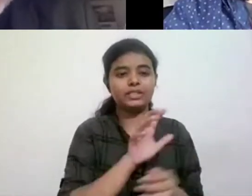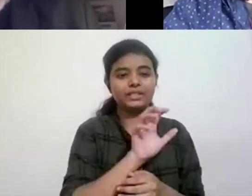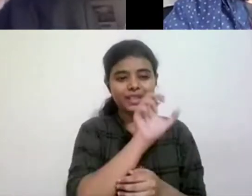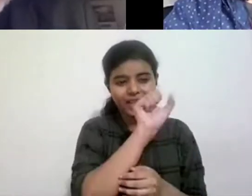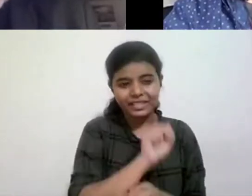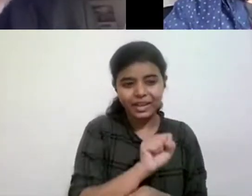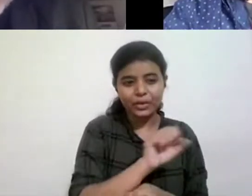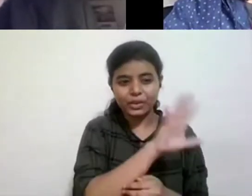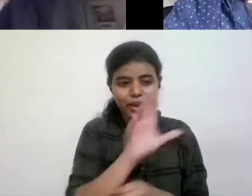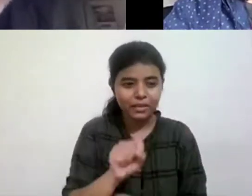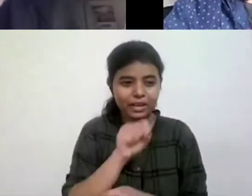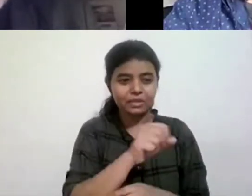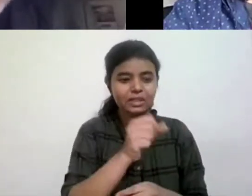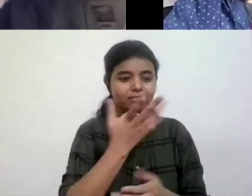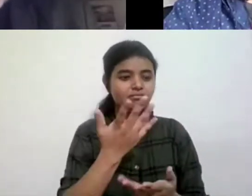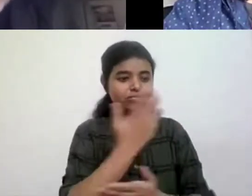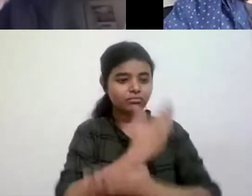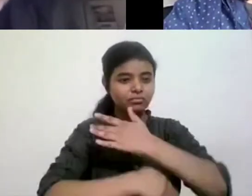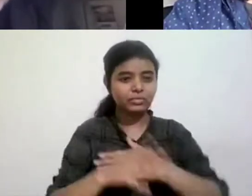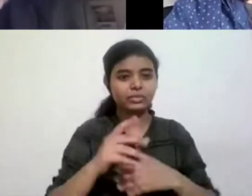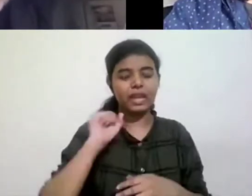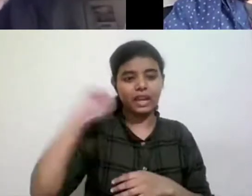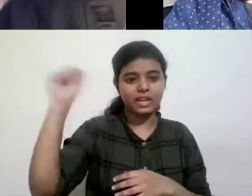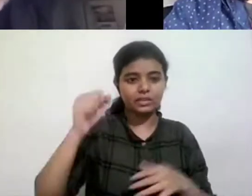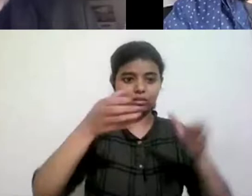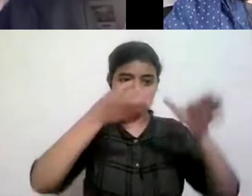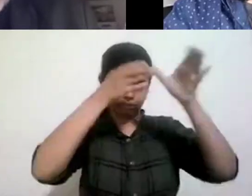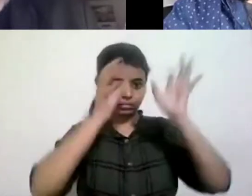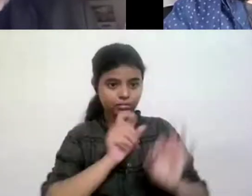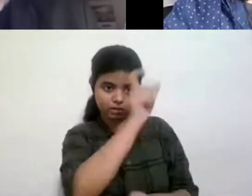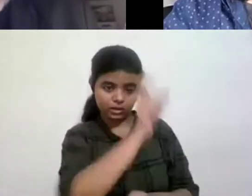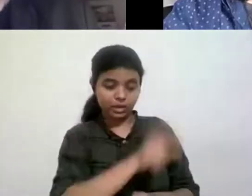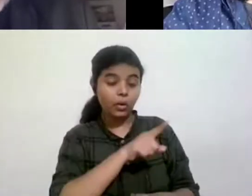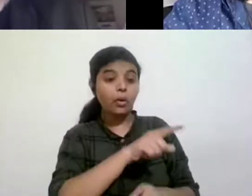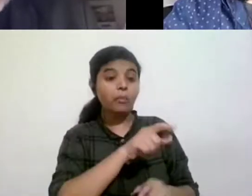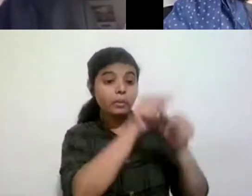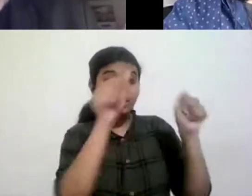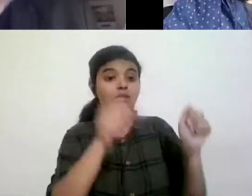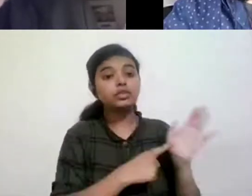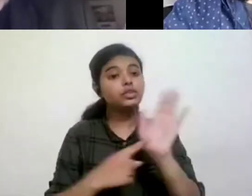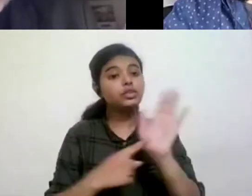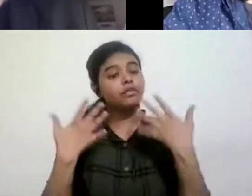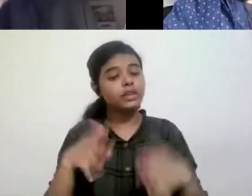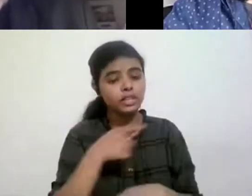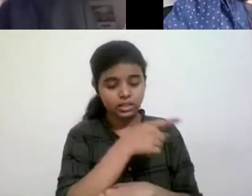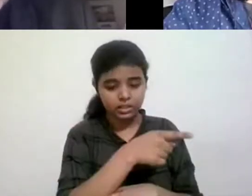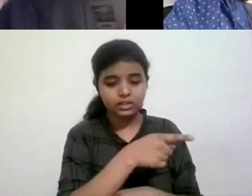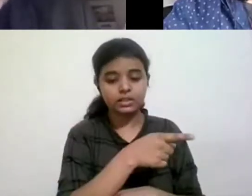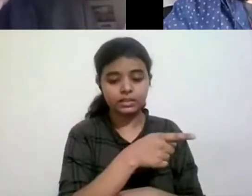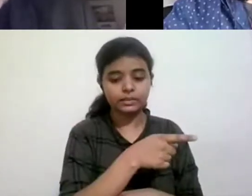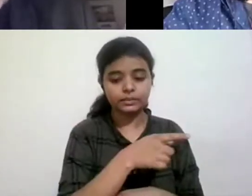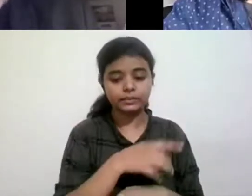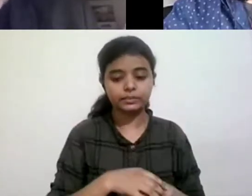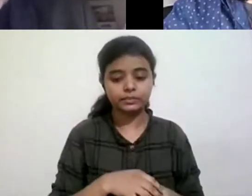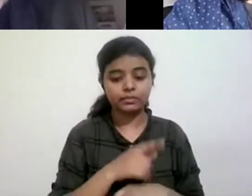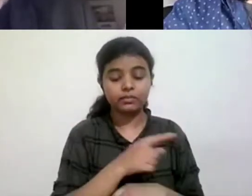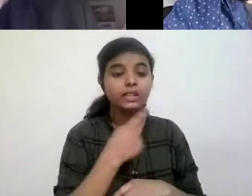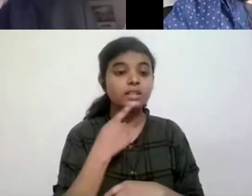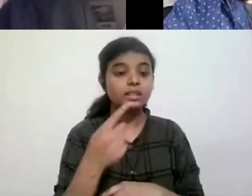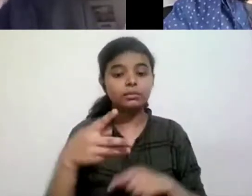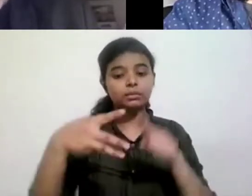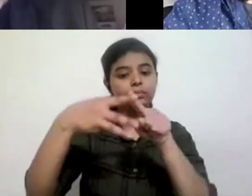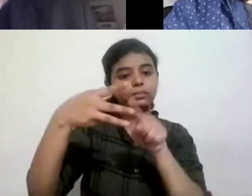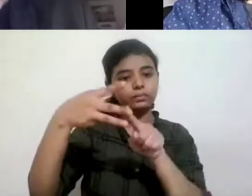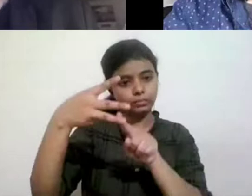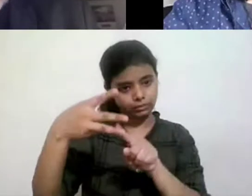you know, disability activist and scholar has presented a model on this also, uh, in which he has, uh, given the three phases,